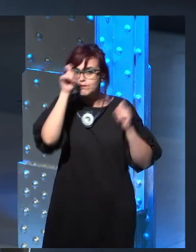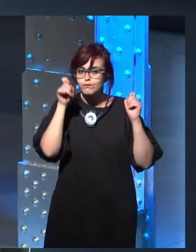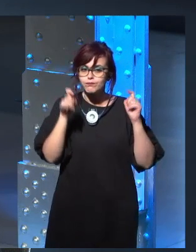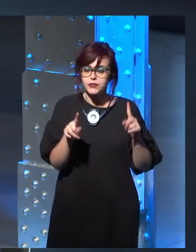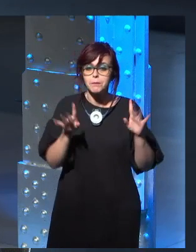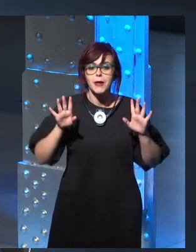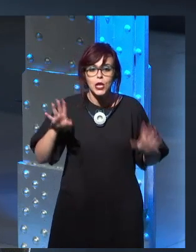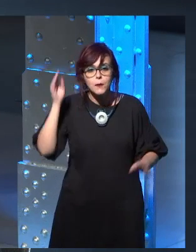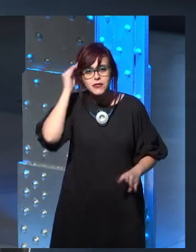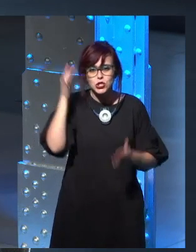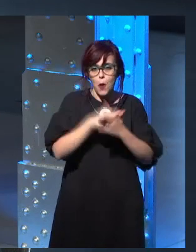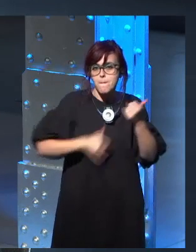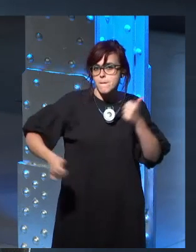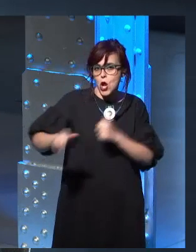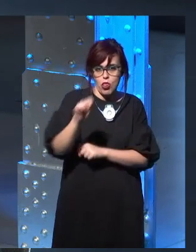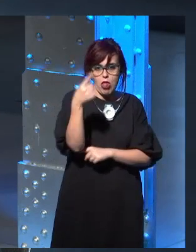uh, primary focus.